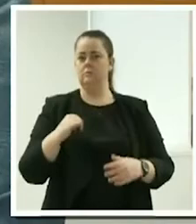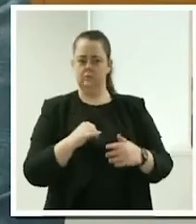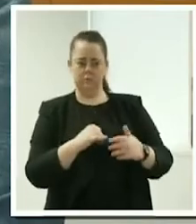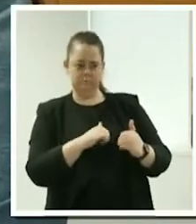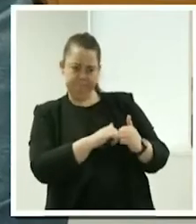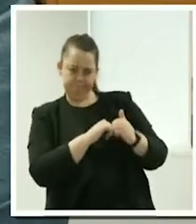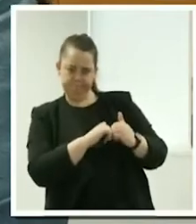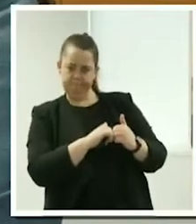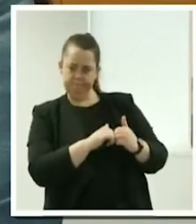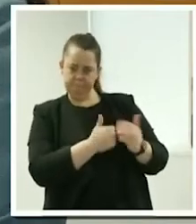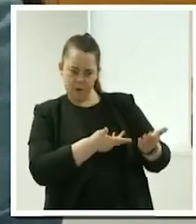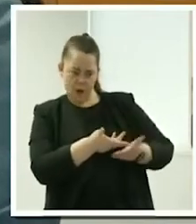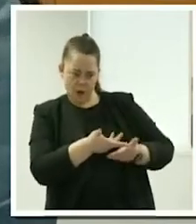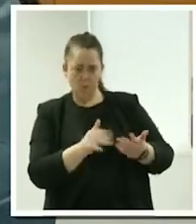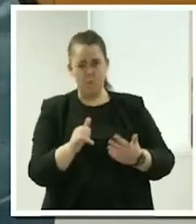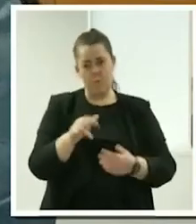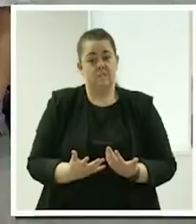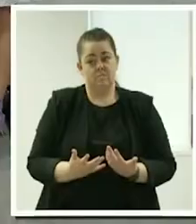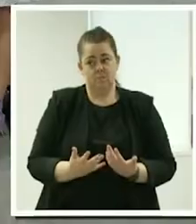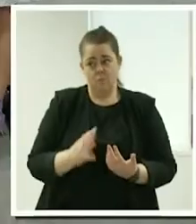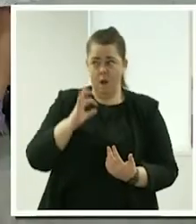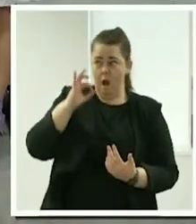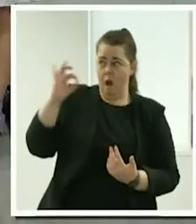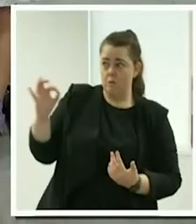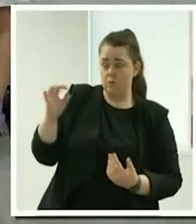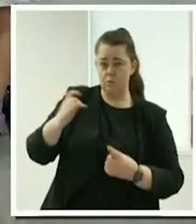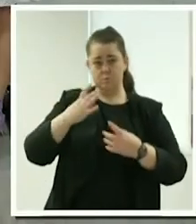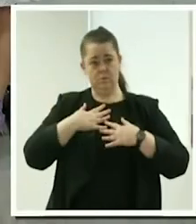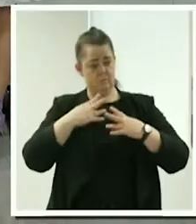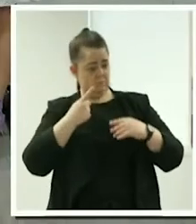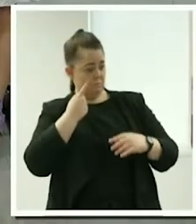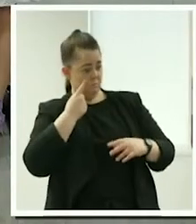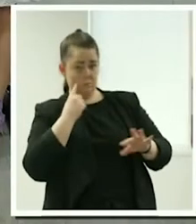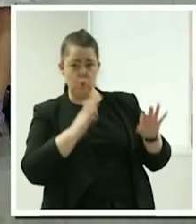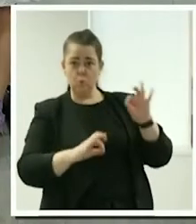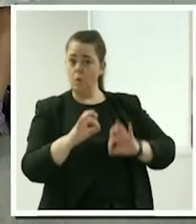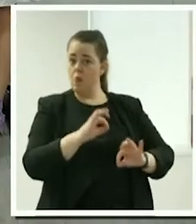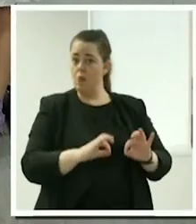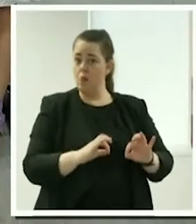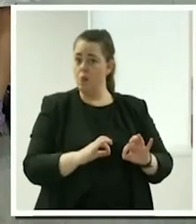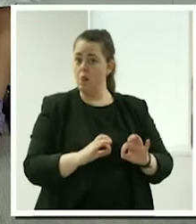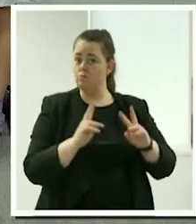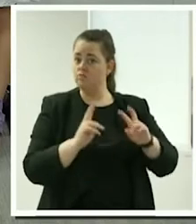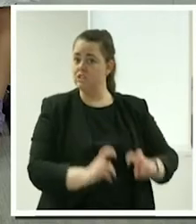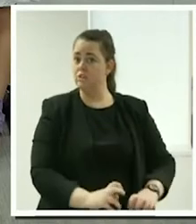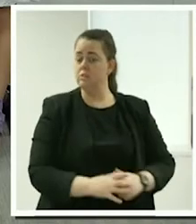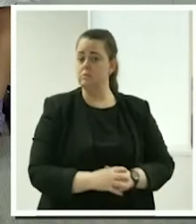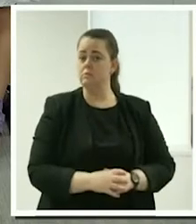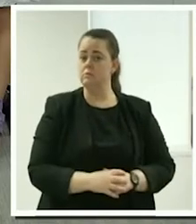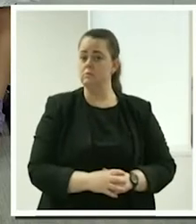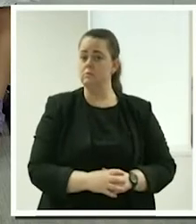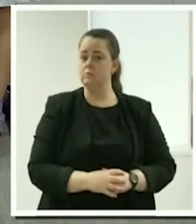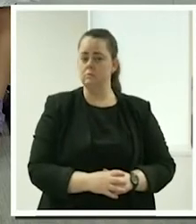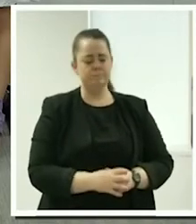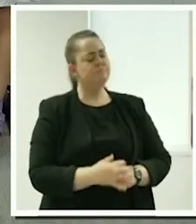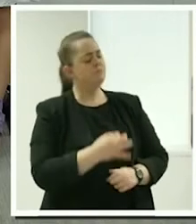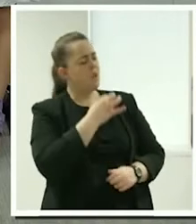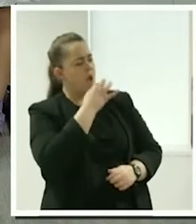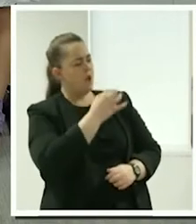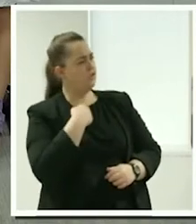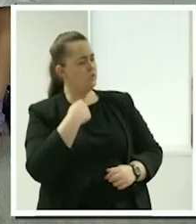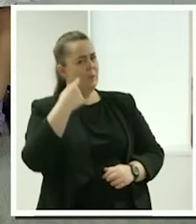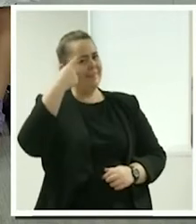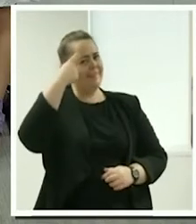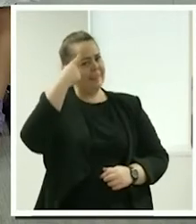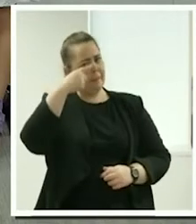in Mabel or what have you yeah. So question to all of you do you think there's misconceptions about working in this in this sector both